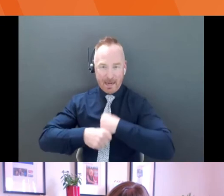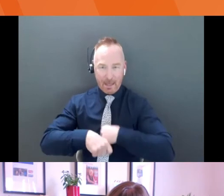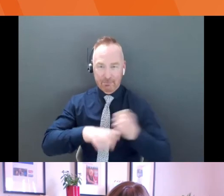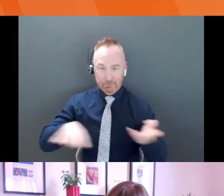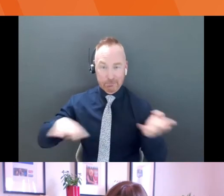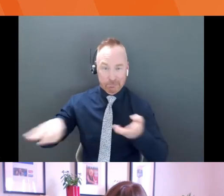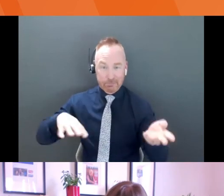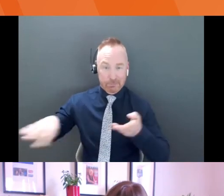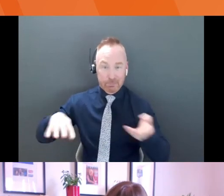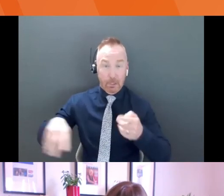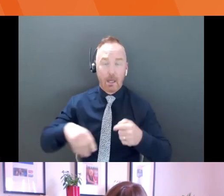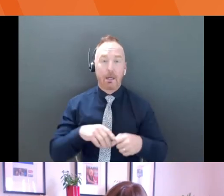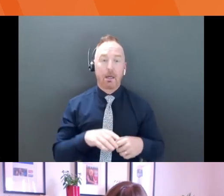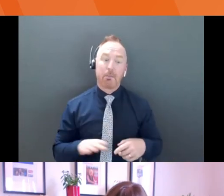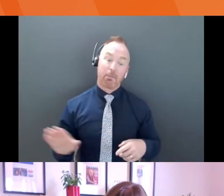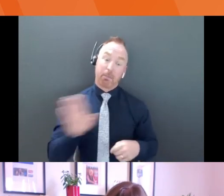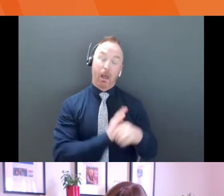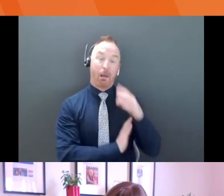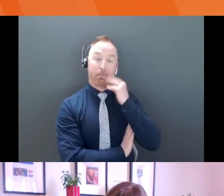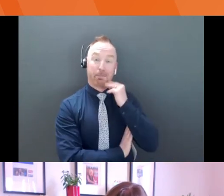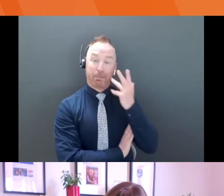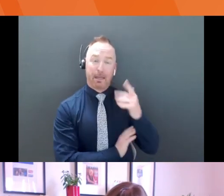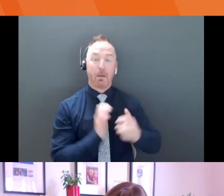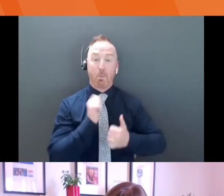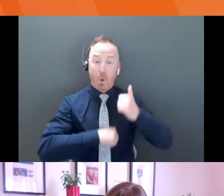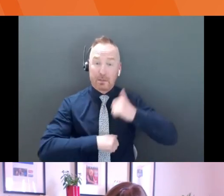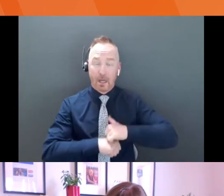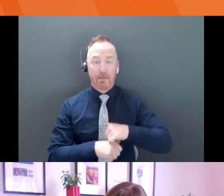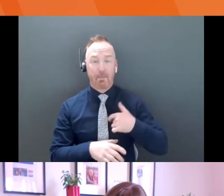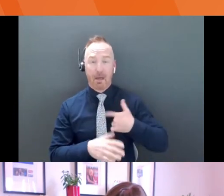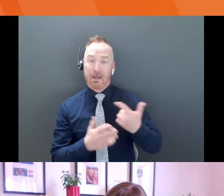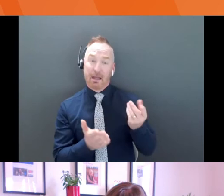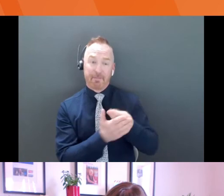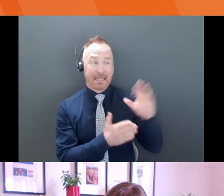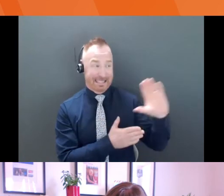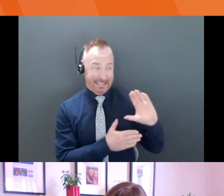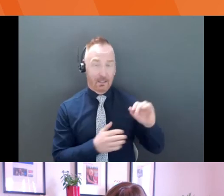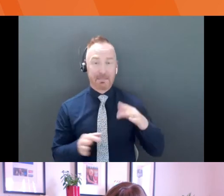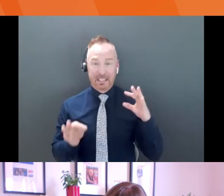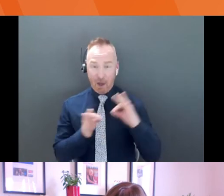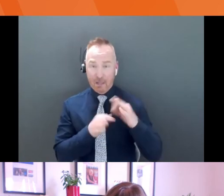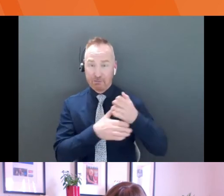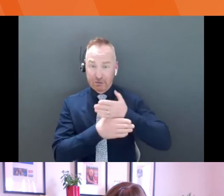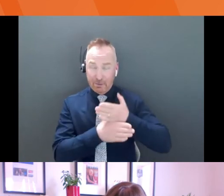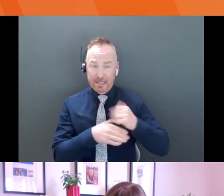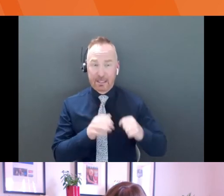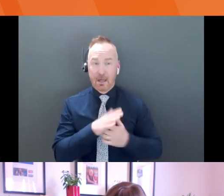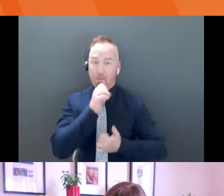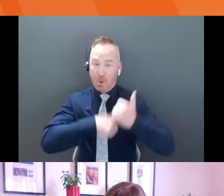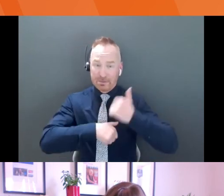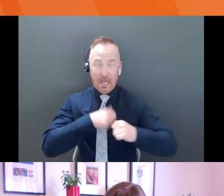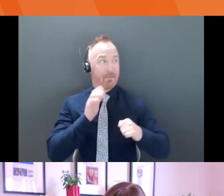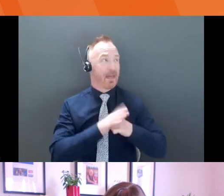Their experience has been that most cost sharing funding doesn't fund this type of investment, even if the real estate exists.